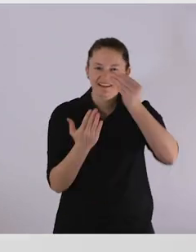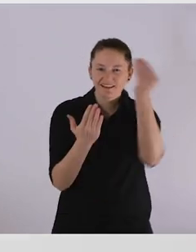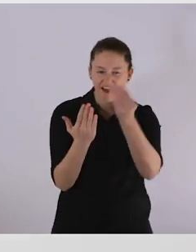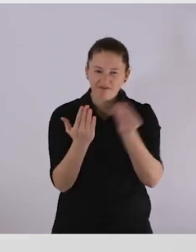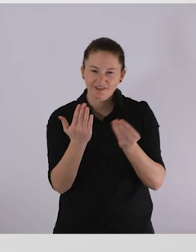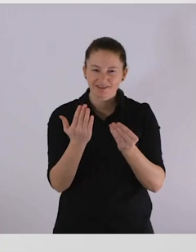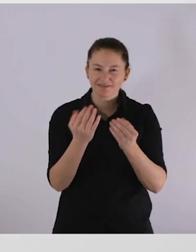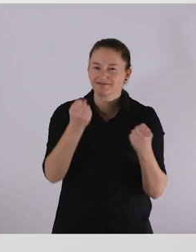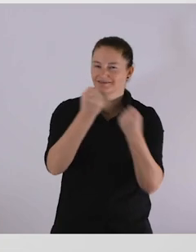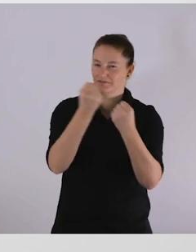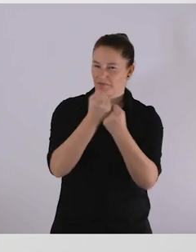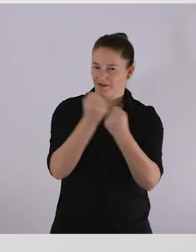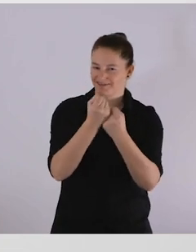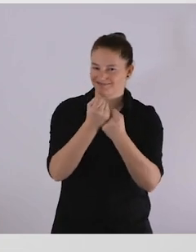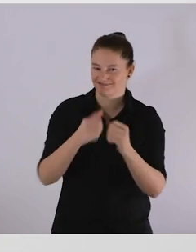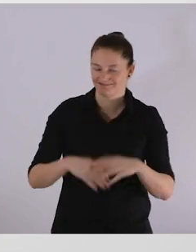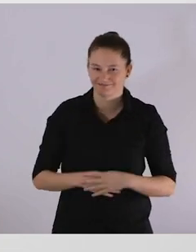Graphic facilitation